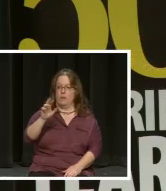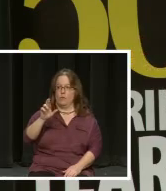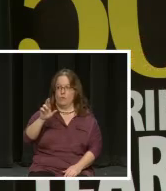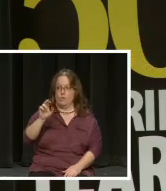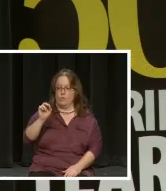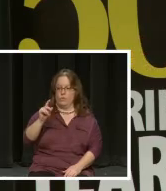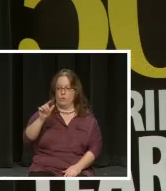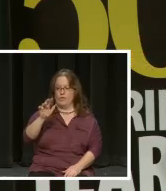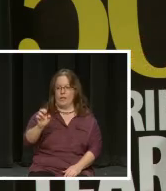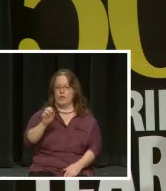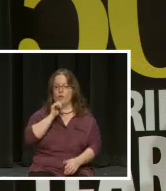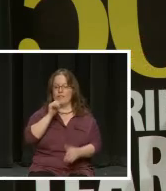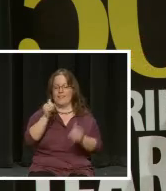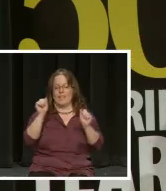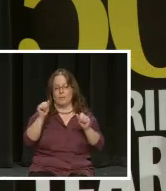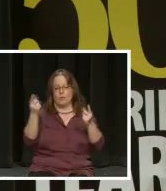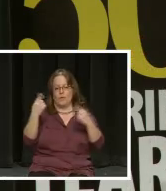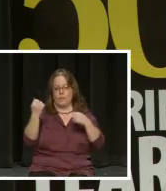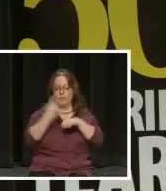today. Thank you.